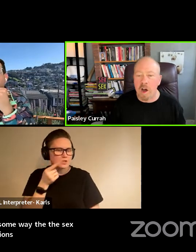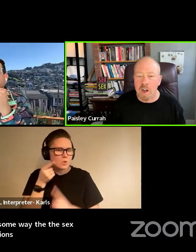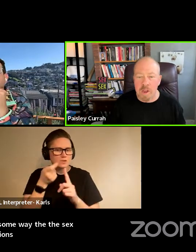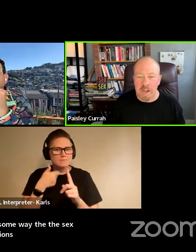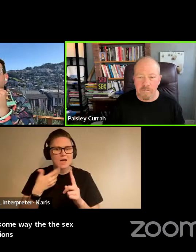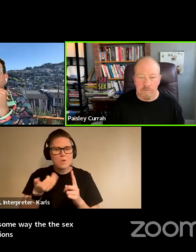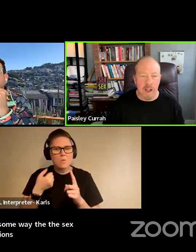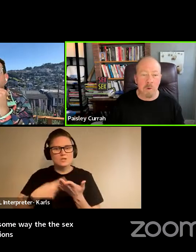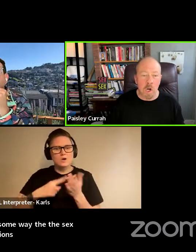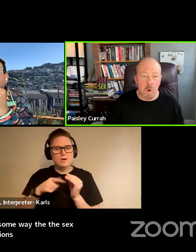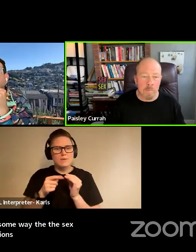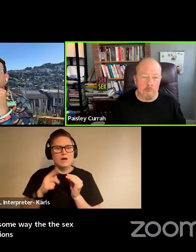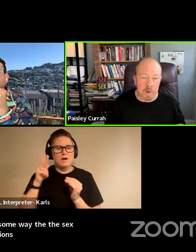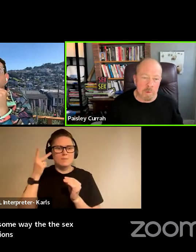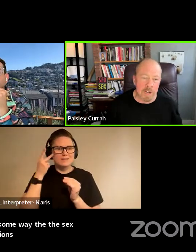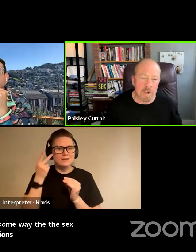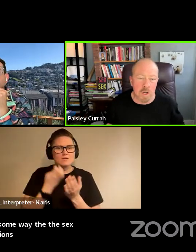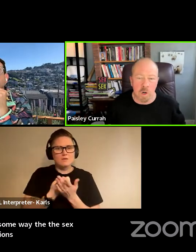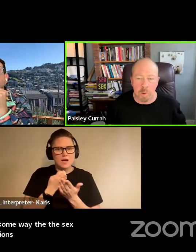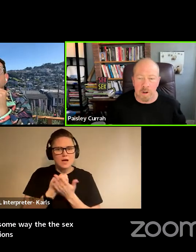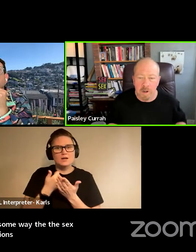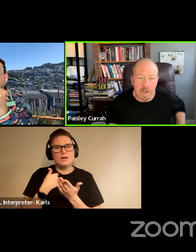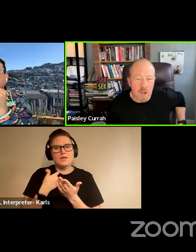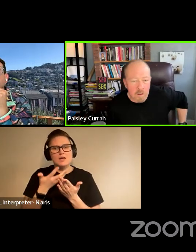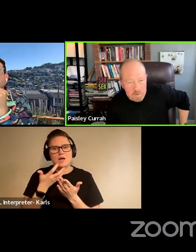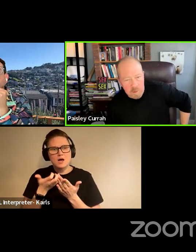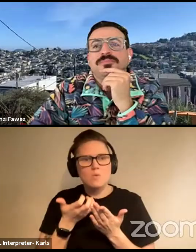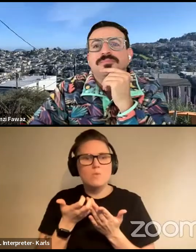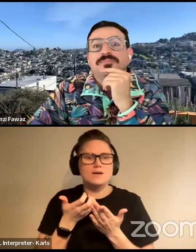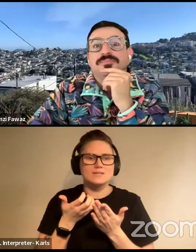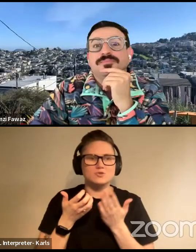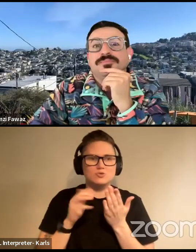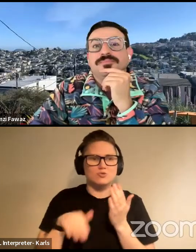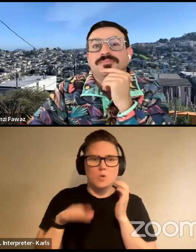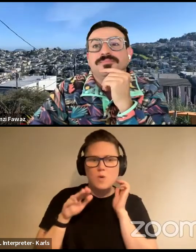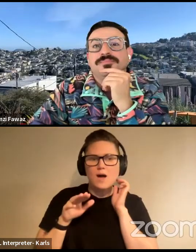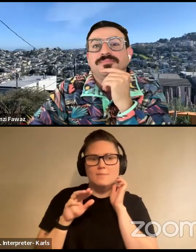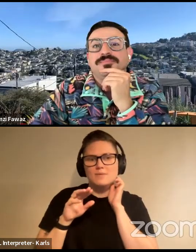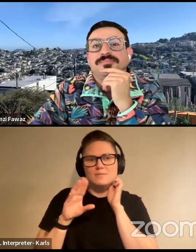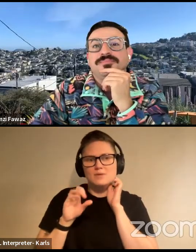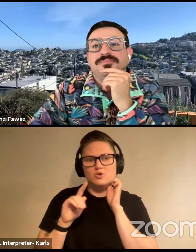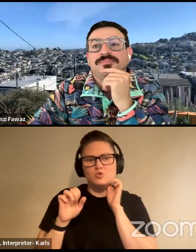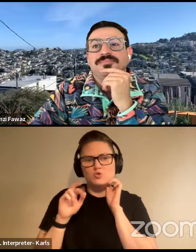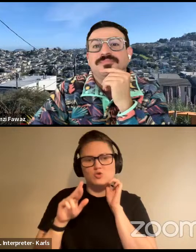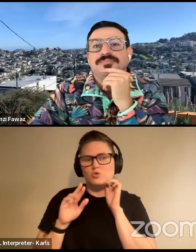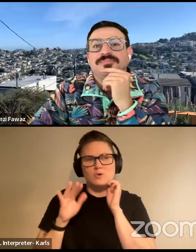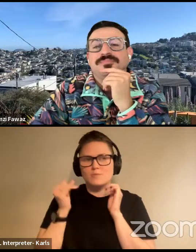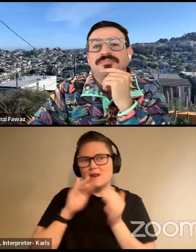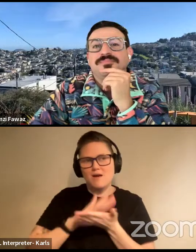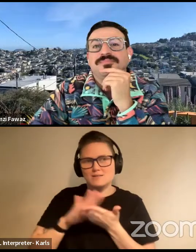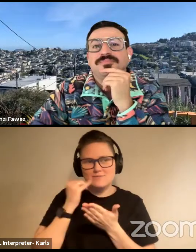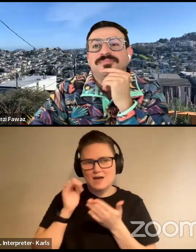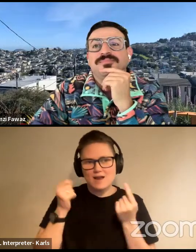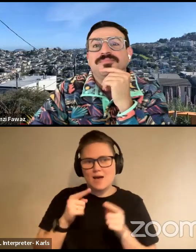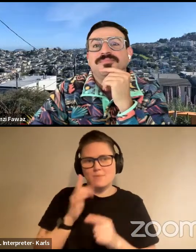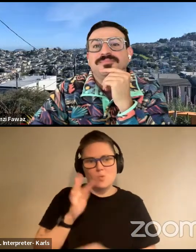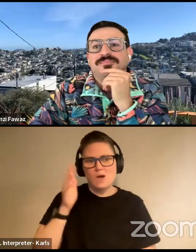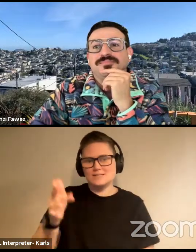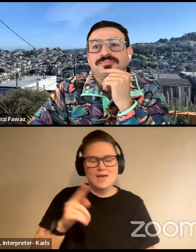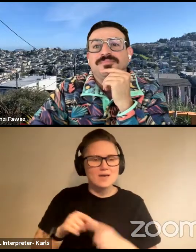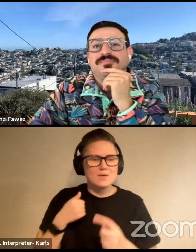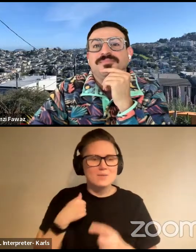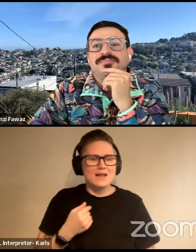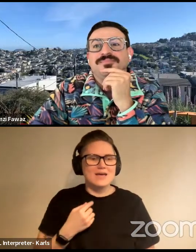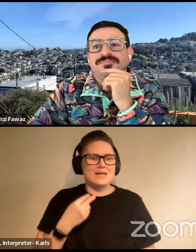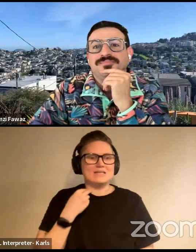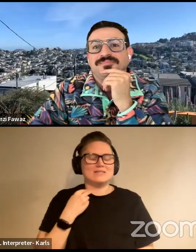political economy. And if I want to grow up and be a little bit Linda Cooper, you know, someday that would be nice if that could happen. But like, I get stuck talking about the law